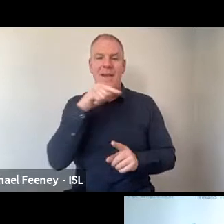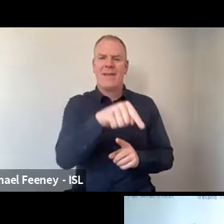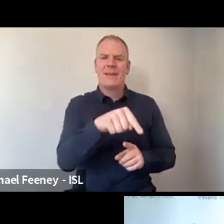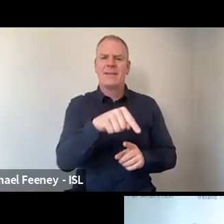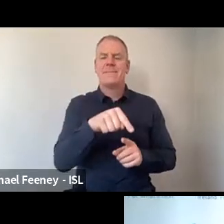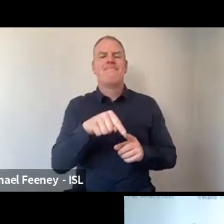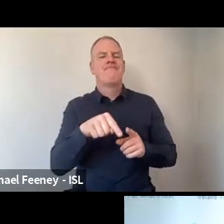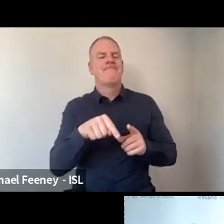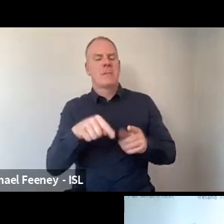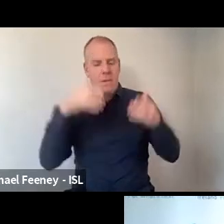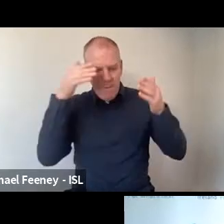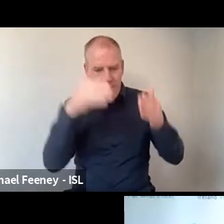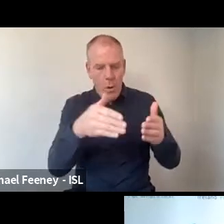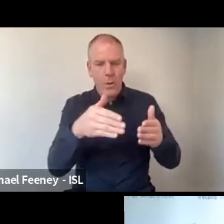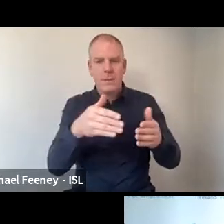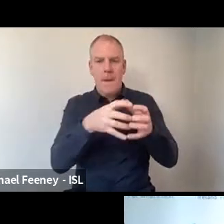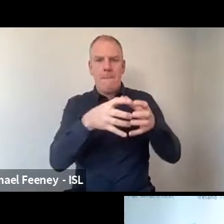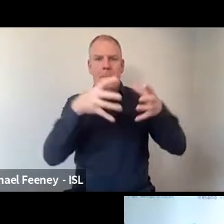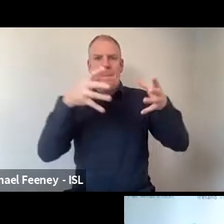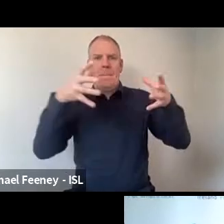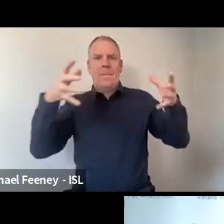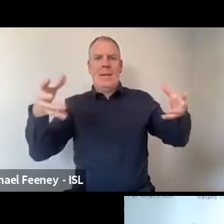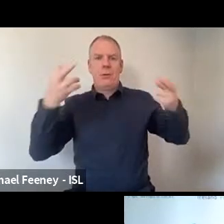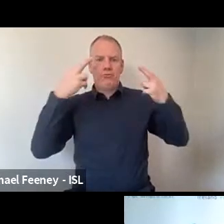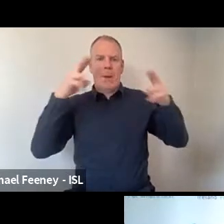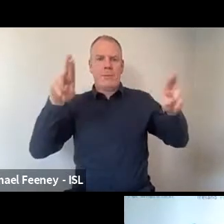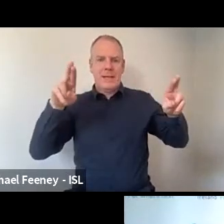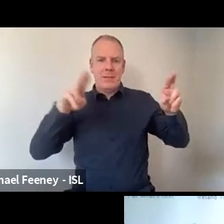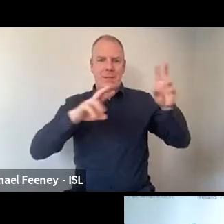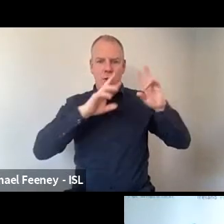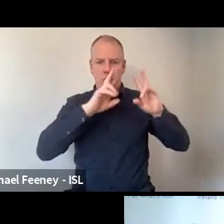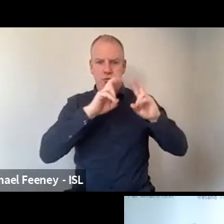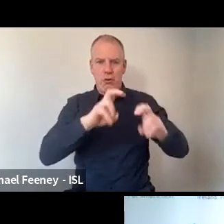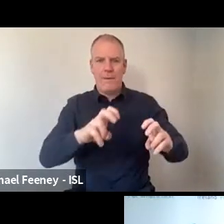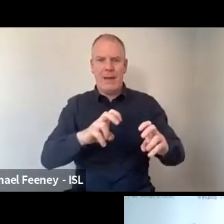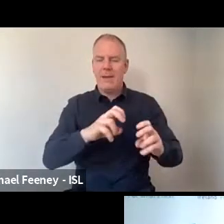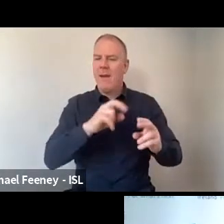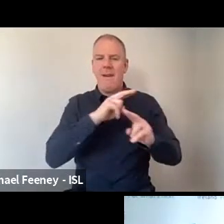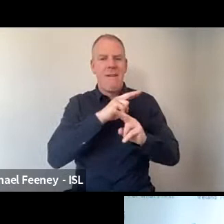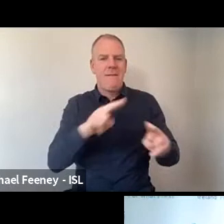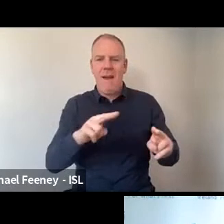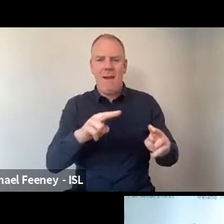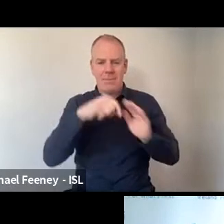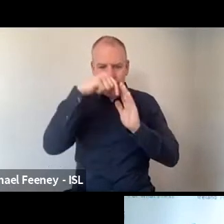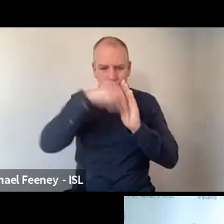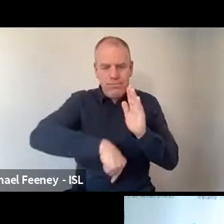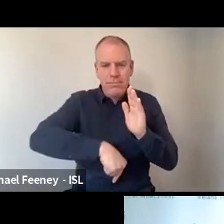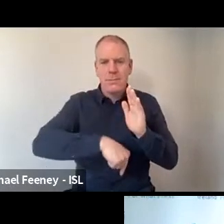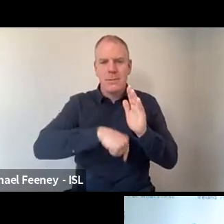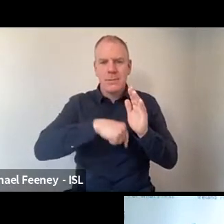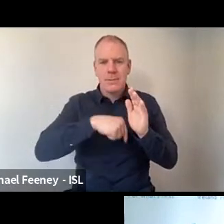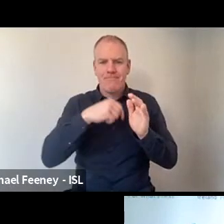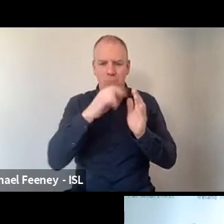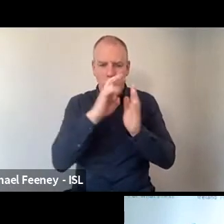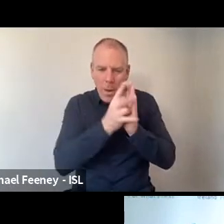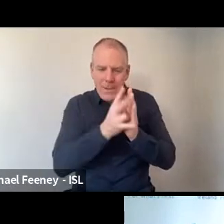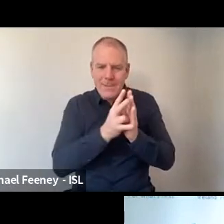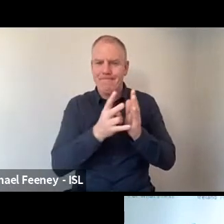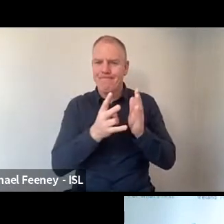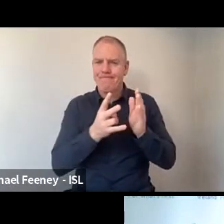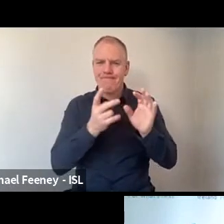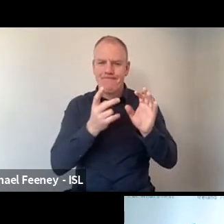we were focusing on a large scale representative survey study rather than kind of deep dives with qualitative